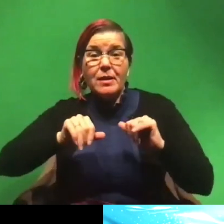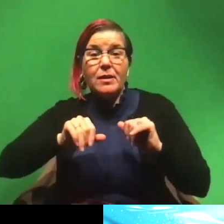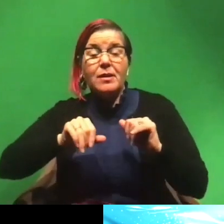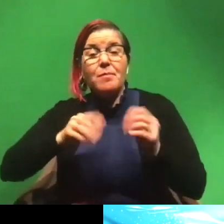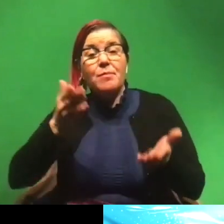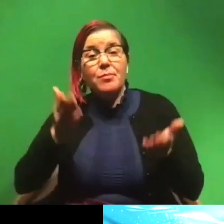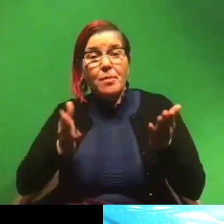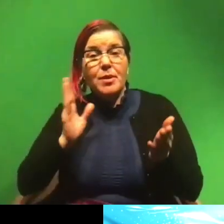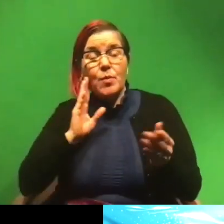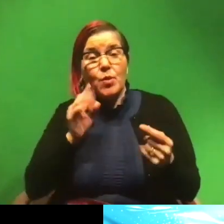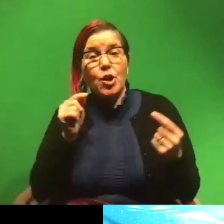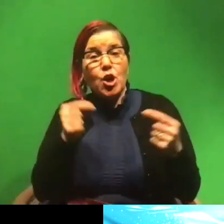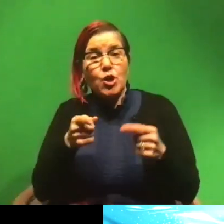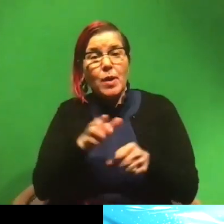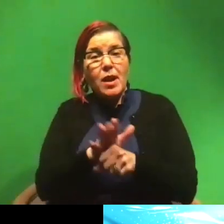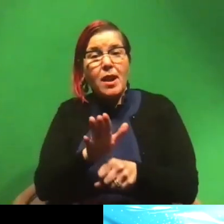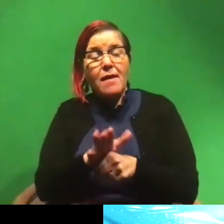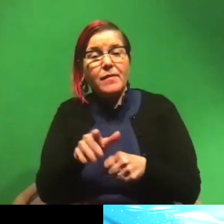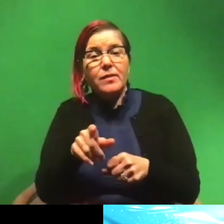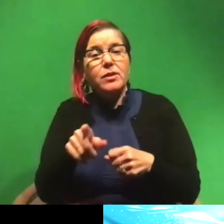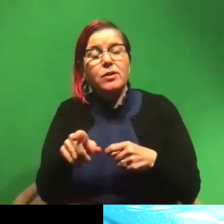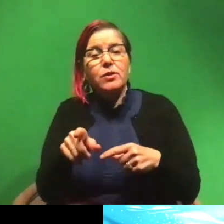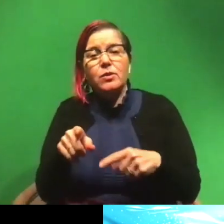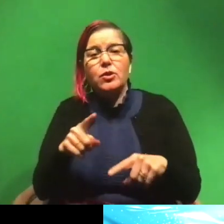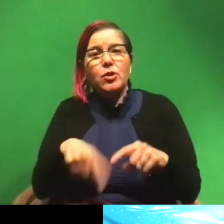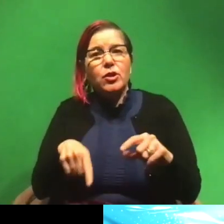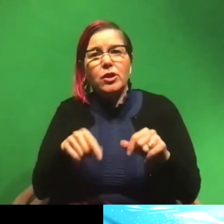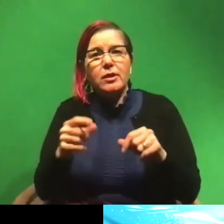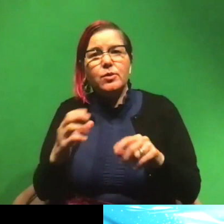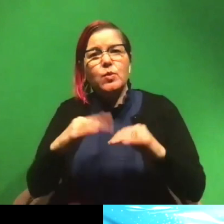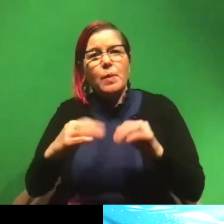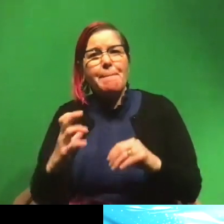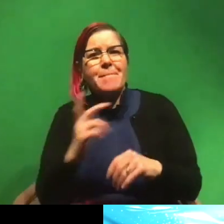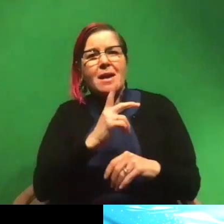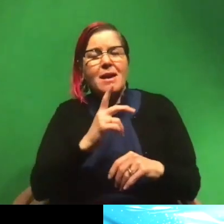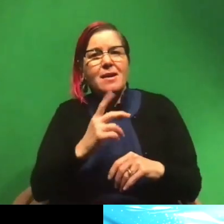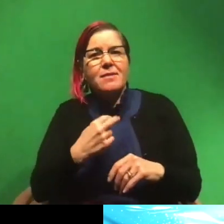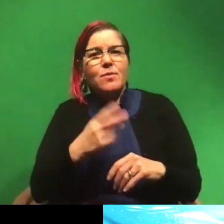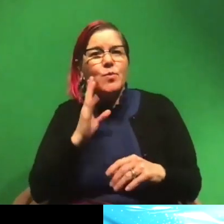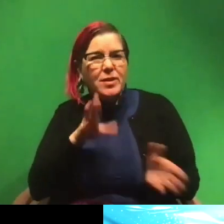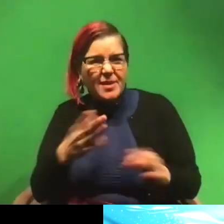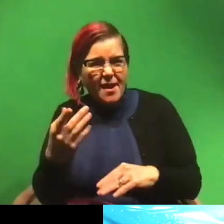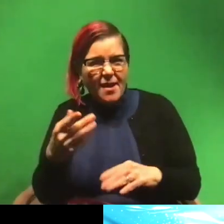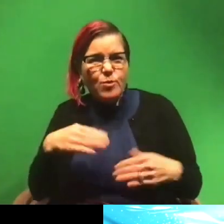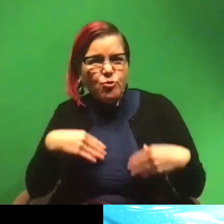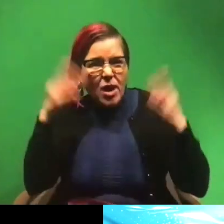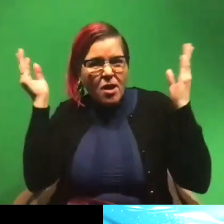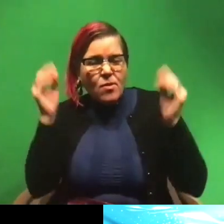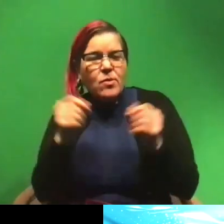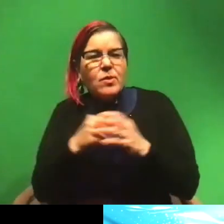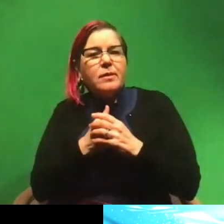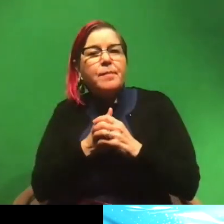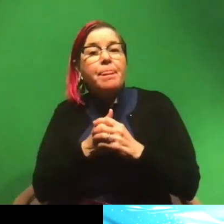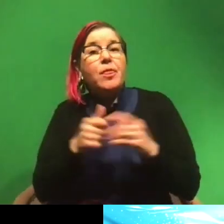harm you enough that you wouldn't be able to swim back to the surface, which would then kill you. I don't know if the